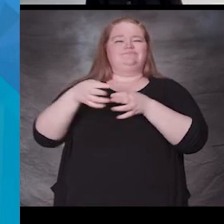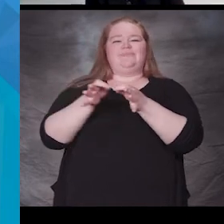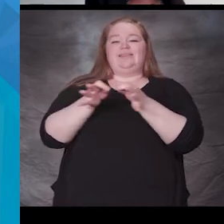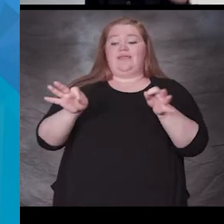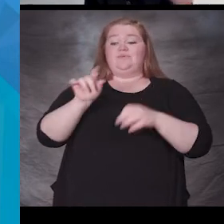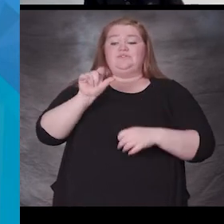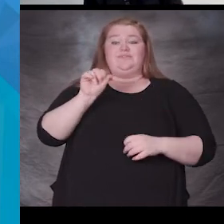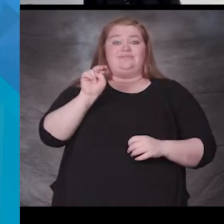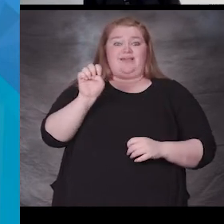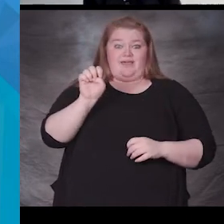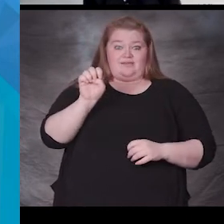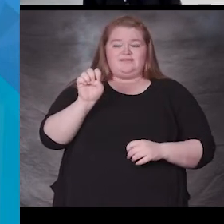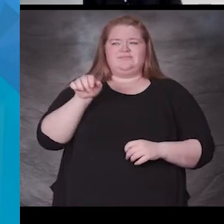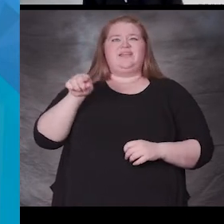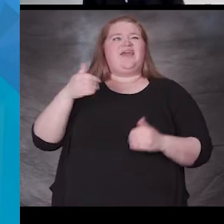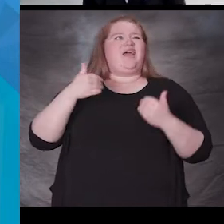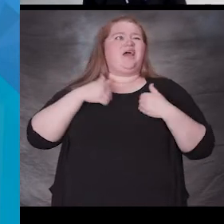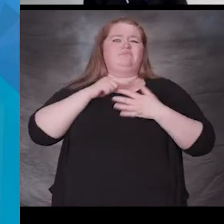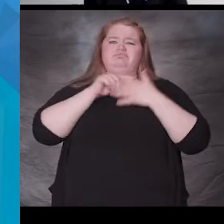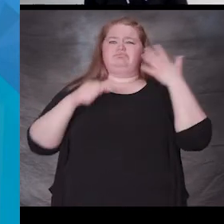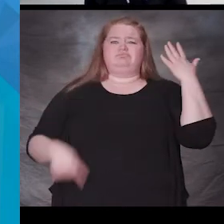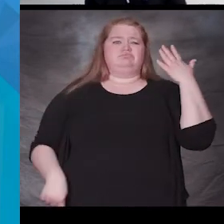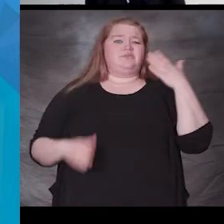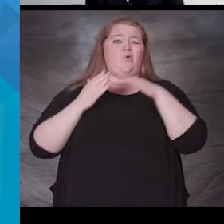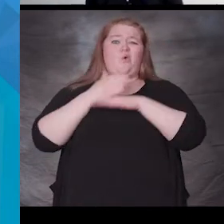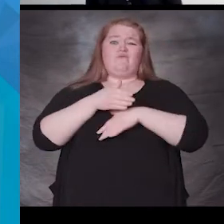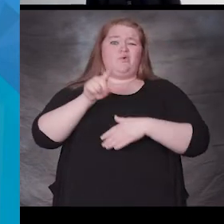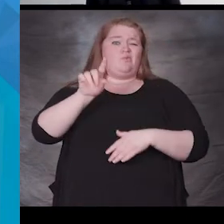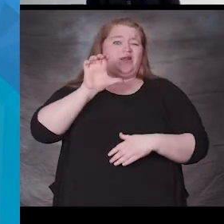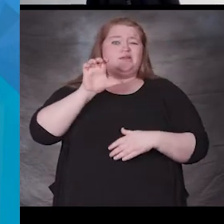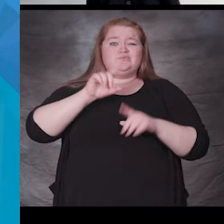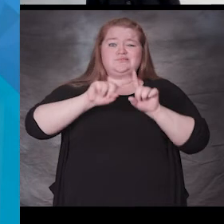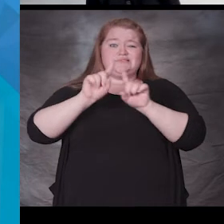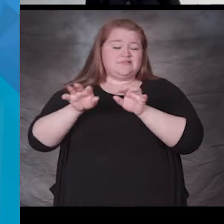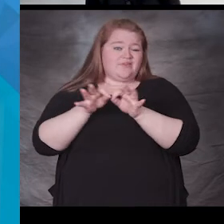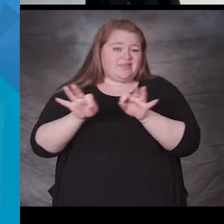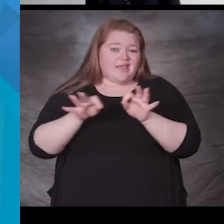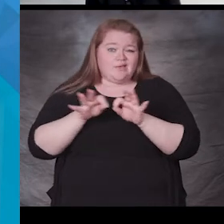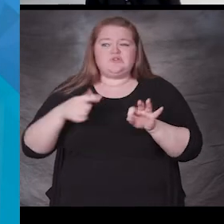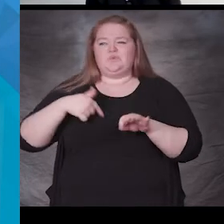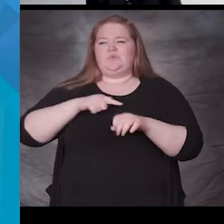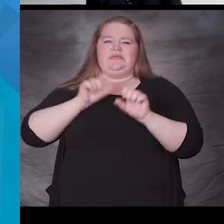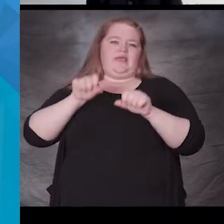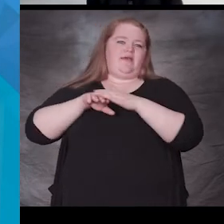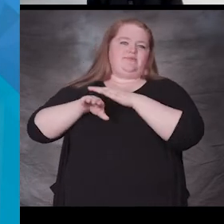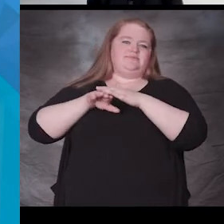a hundred over a hundred different languages that we have access to a phone interpreter.